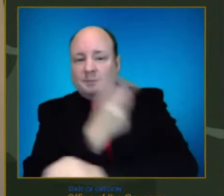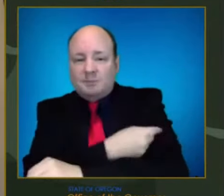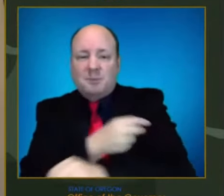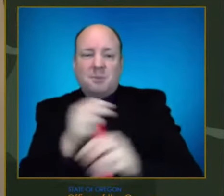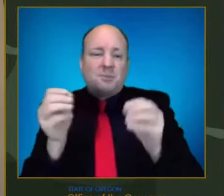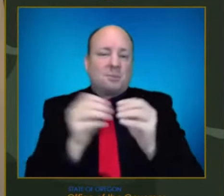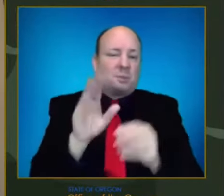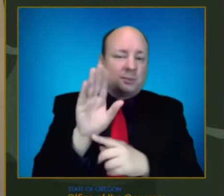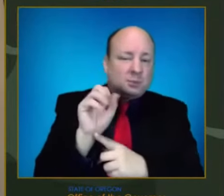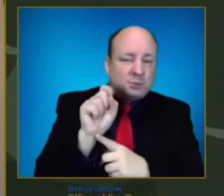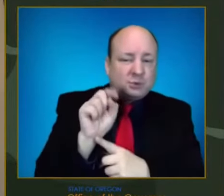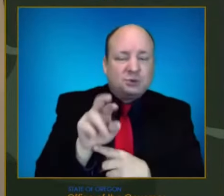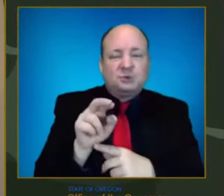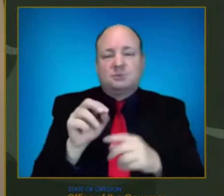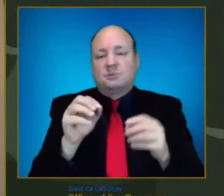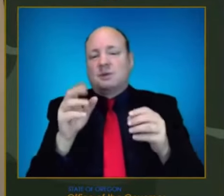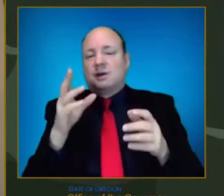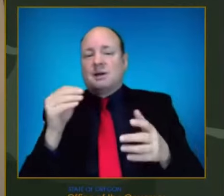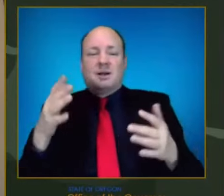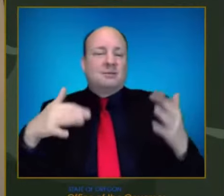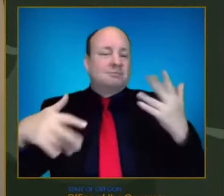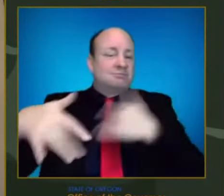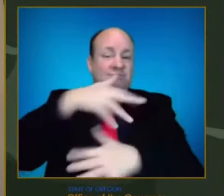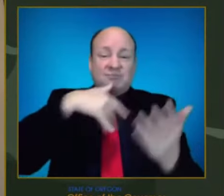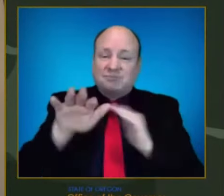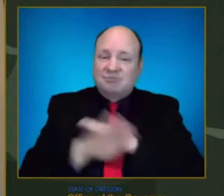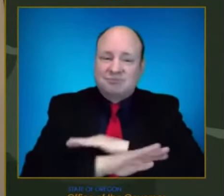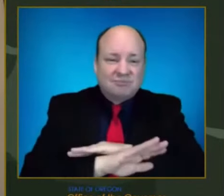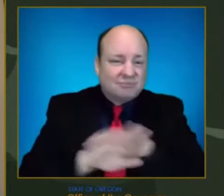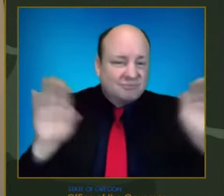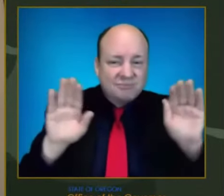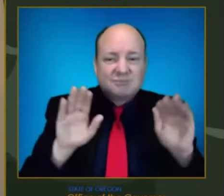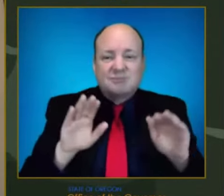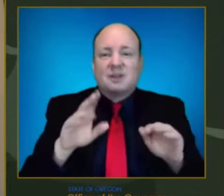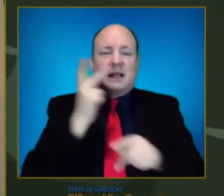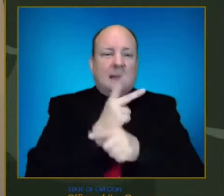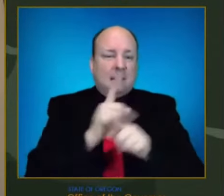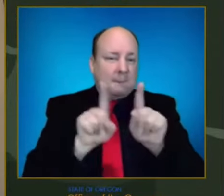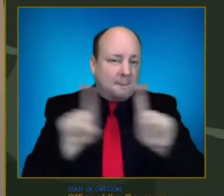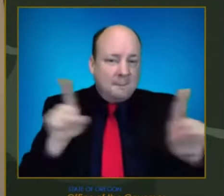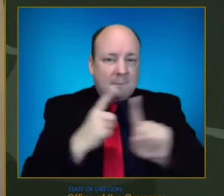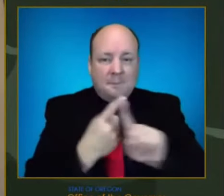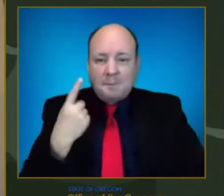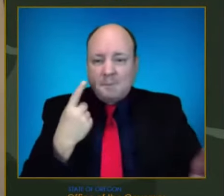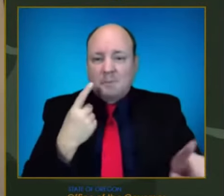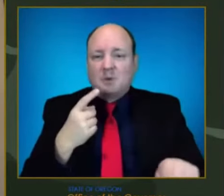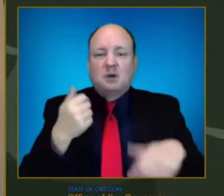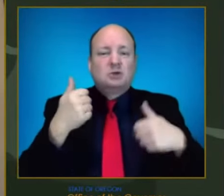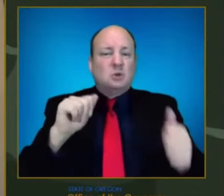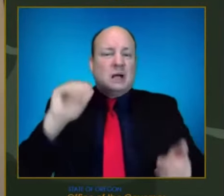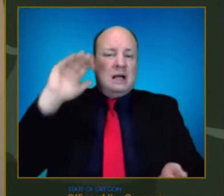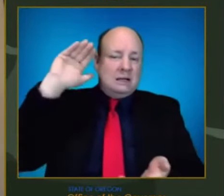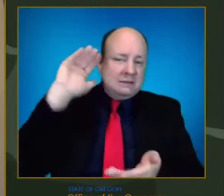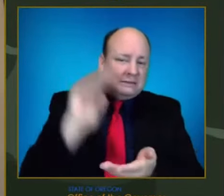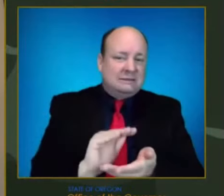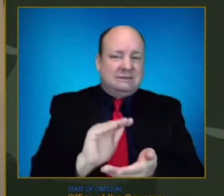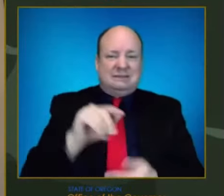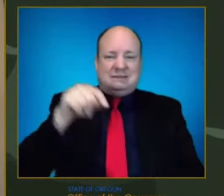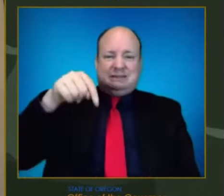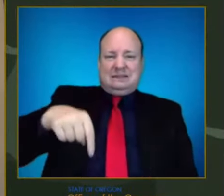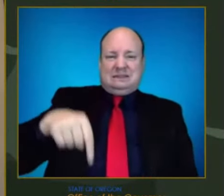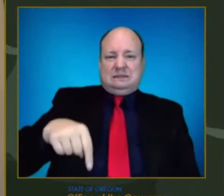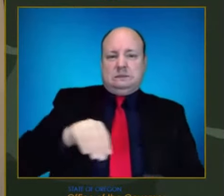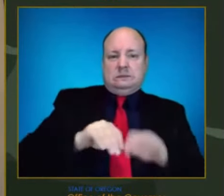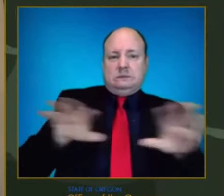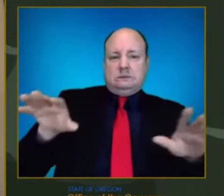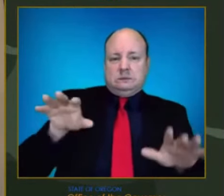consider activities now as we go into what will likely be a large surge. We can help blunt this and get to a time where we can give you a number that you can take